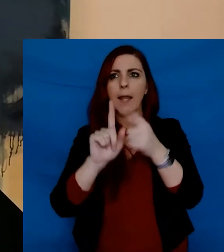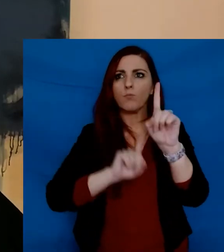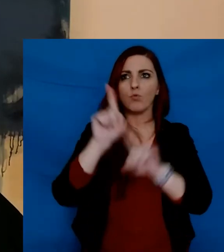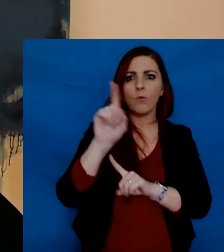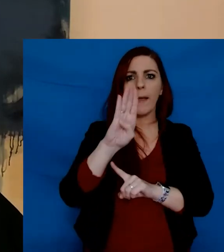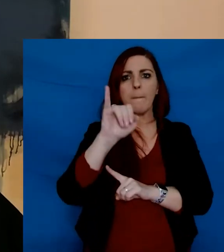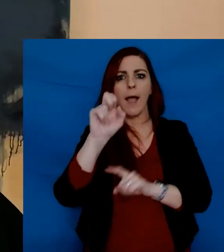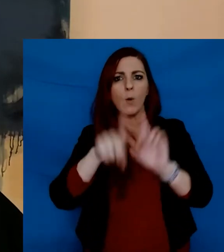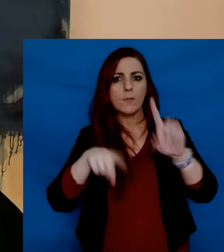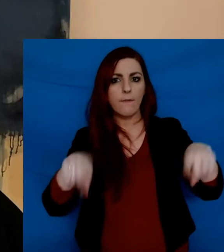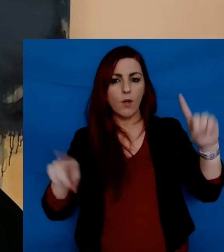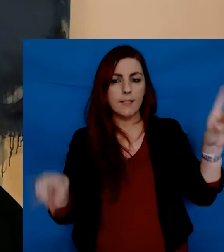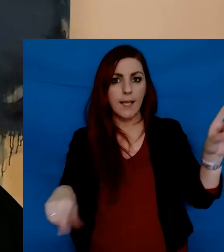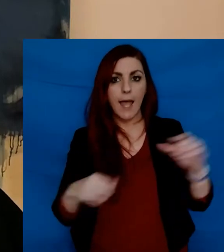biodiversity?